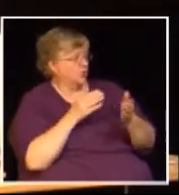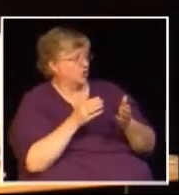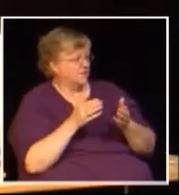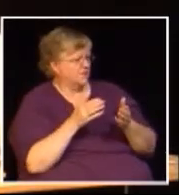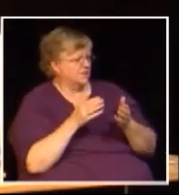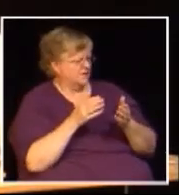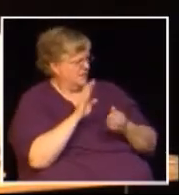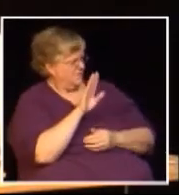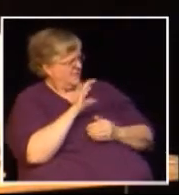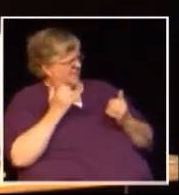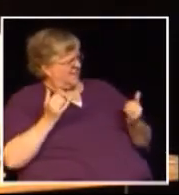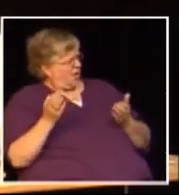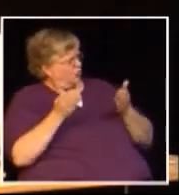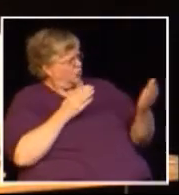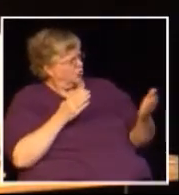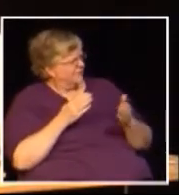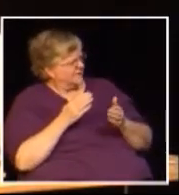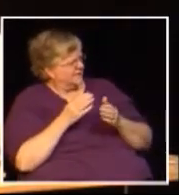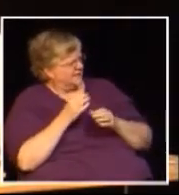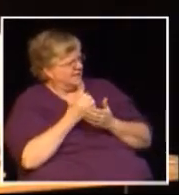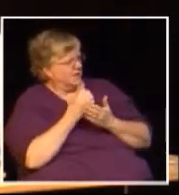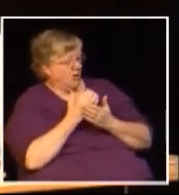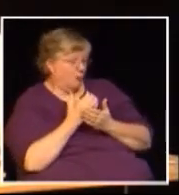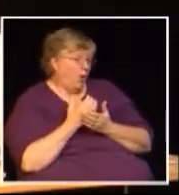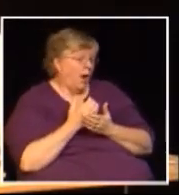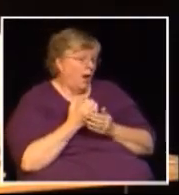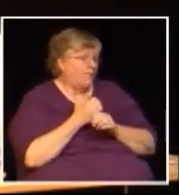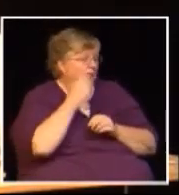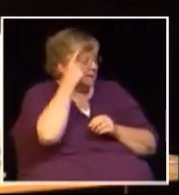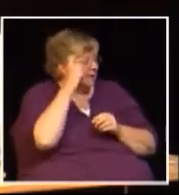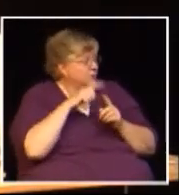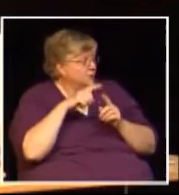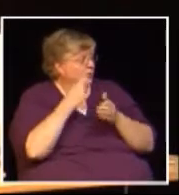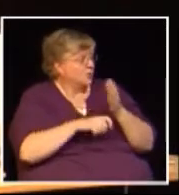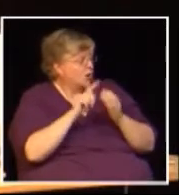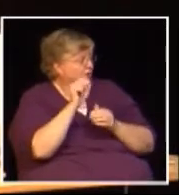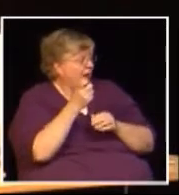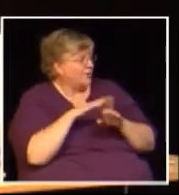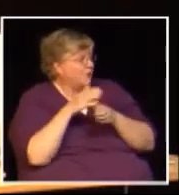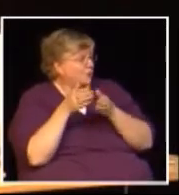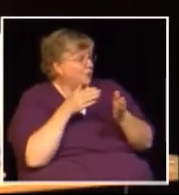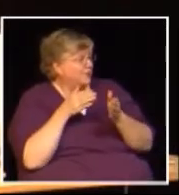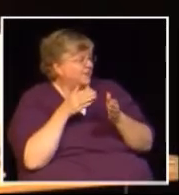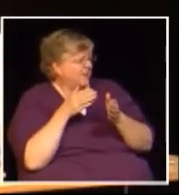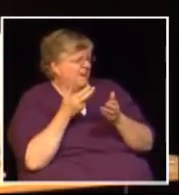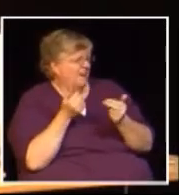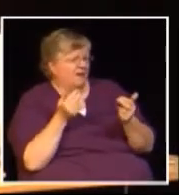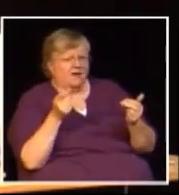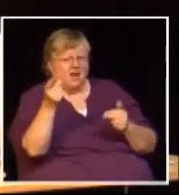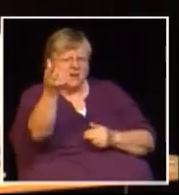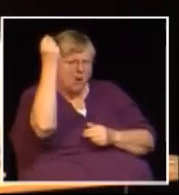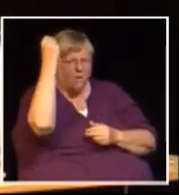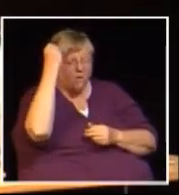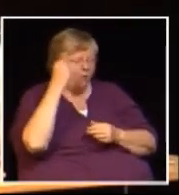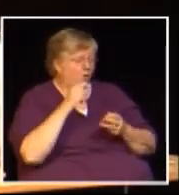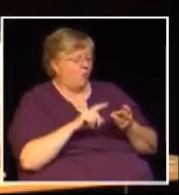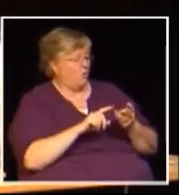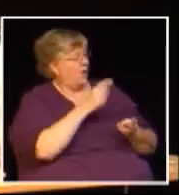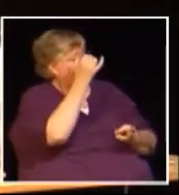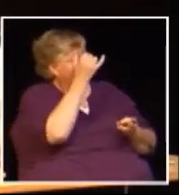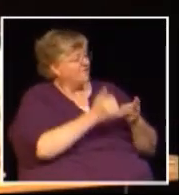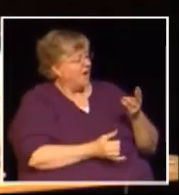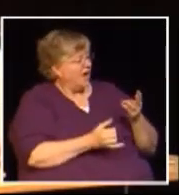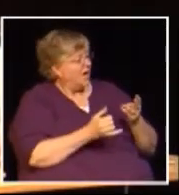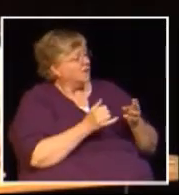now including services and they mentioned that we're now a service based economy makes a lot of sense to start taxing services then doesn't it that makes no sense at